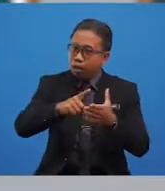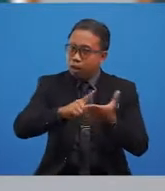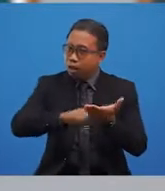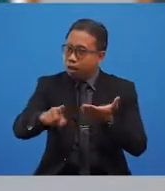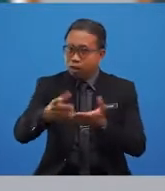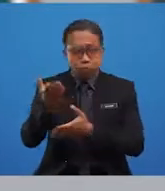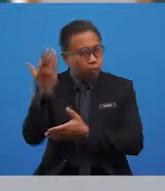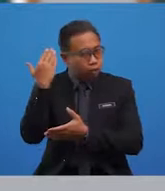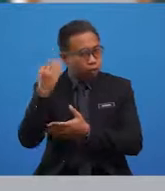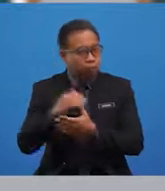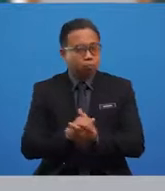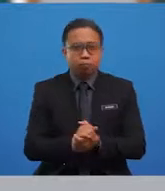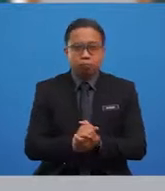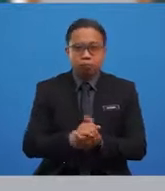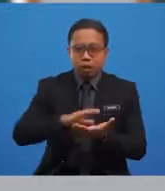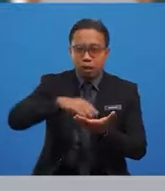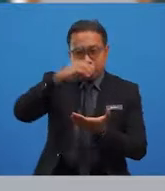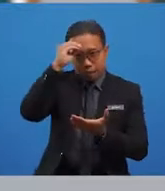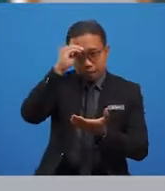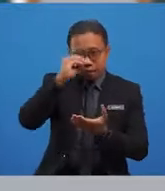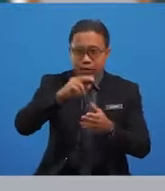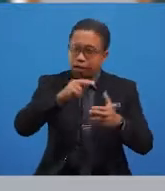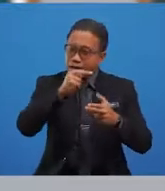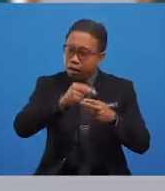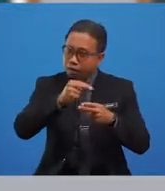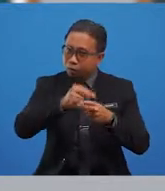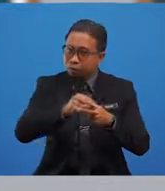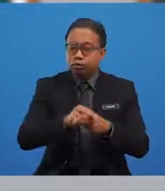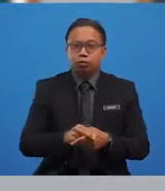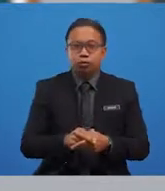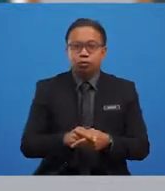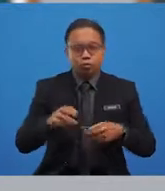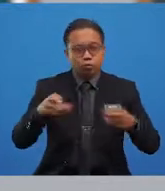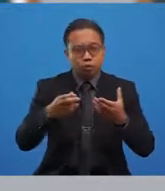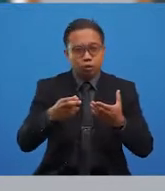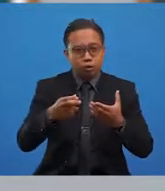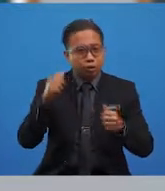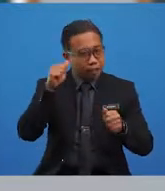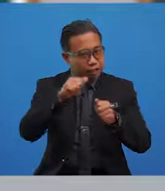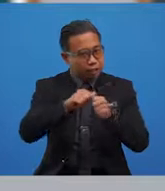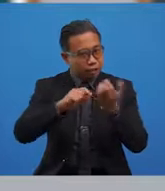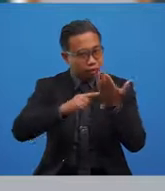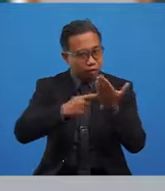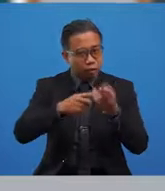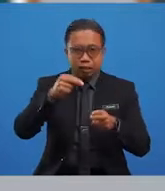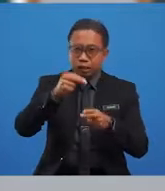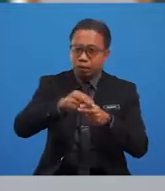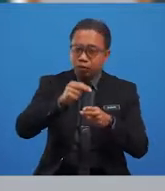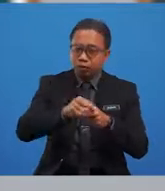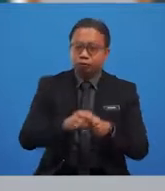Yes, we learned about nouns. Let's do a quick revision on the topic of nouns.